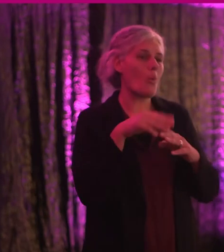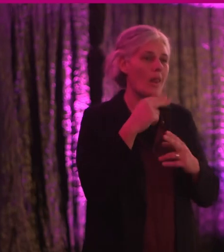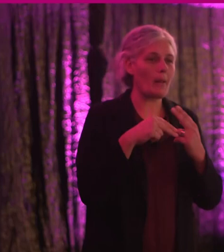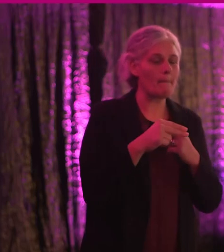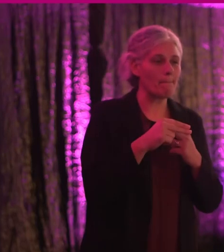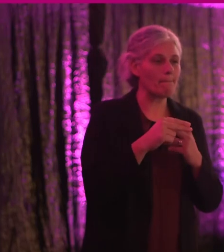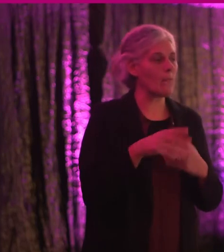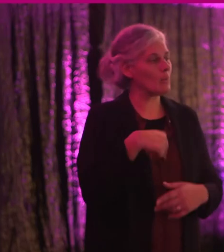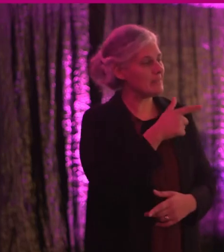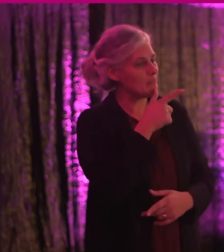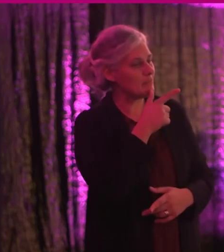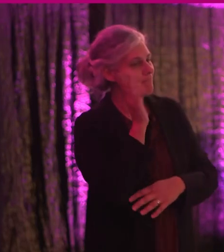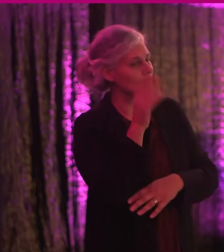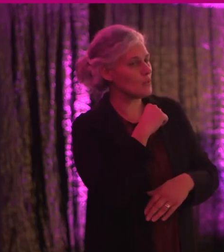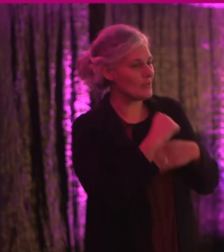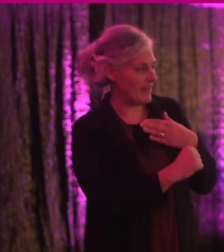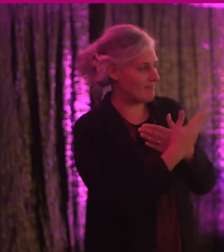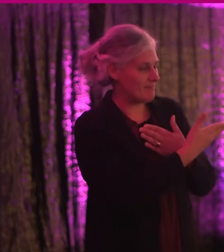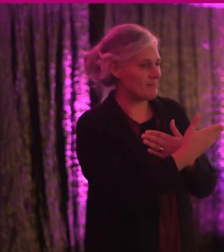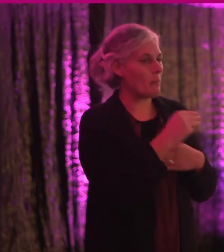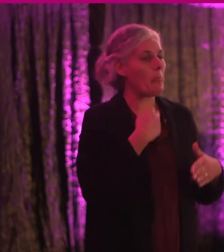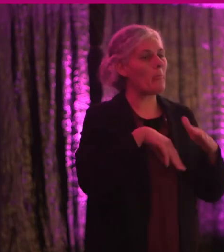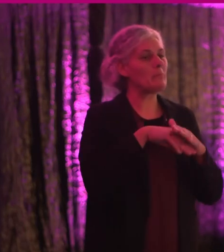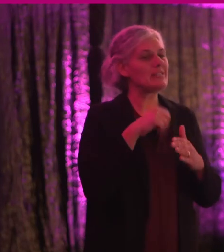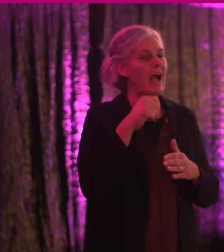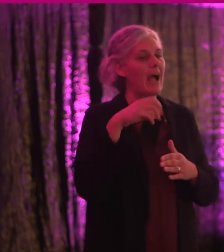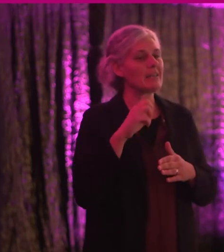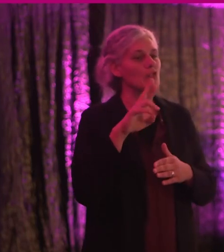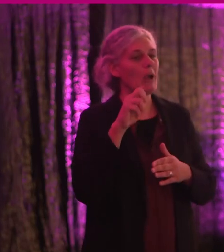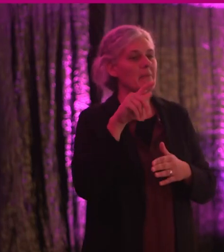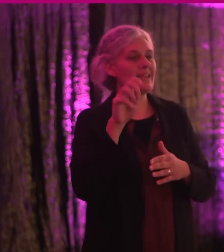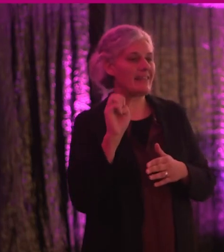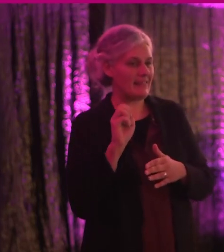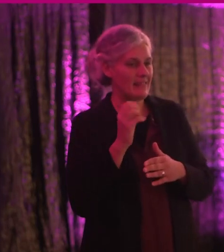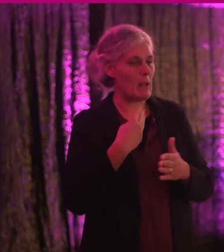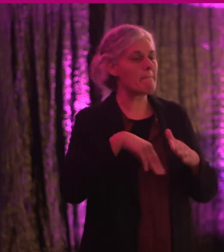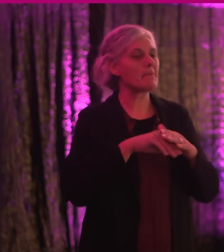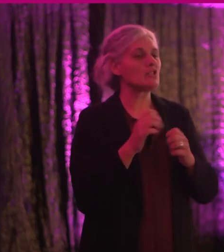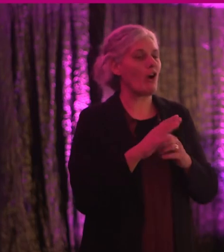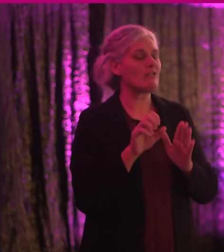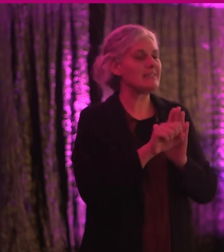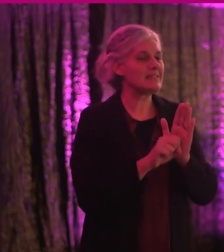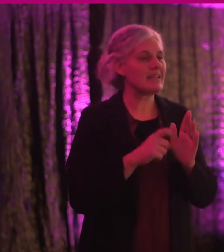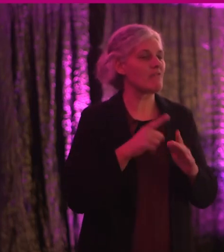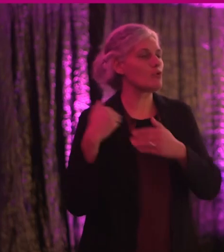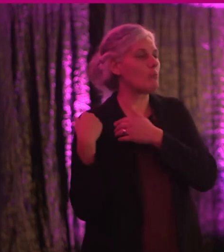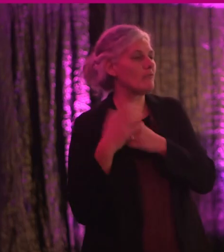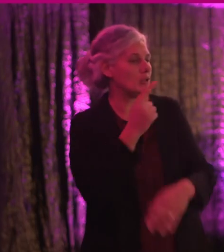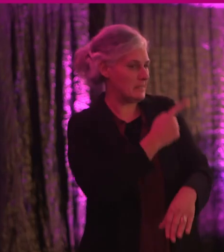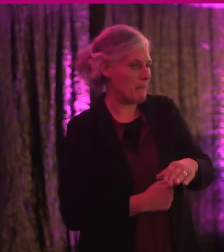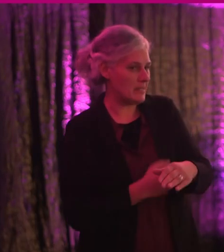to our speakers today, and in particular, Minister Ann Rabbit, who is the Minister of State with Responsibility for Disabilities.